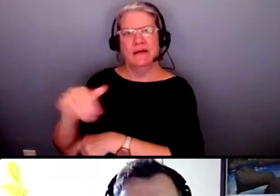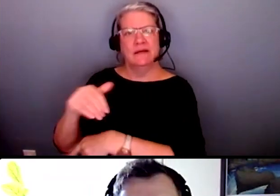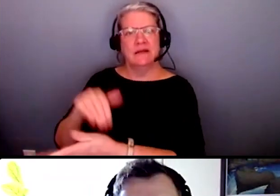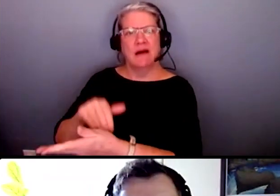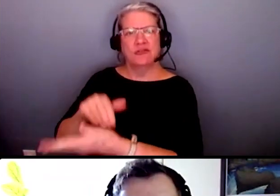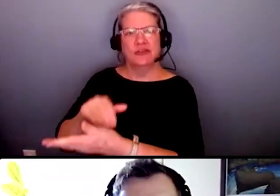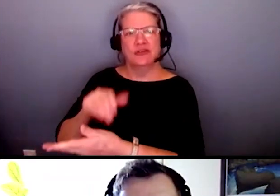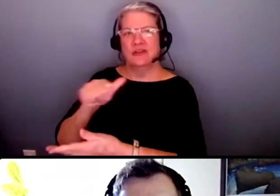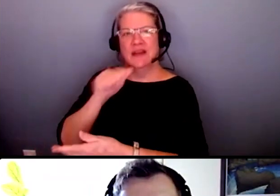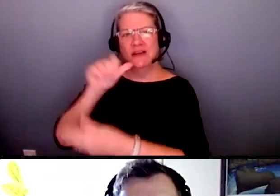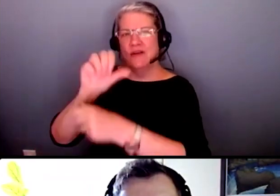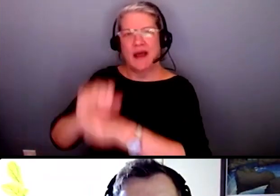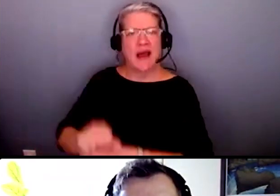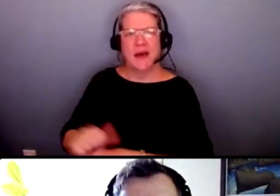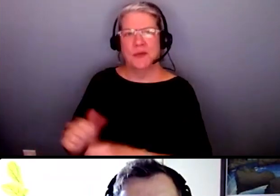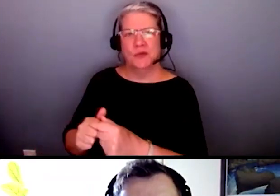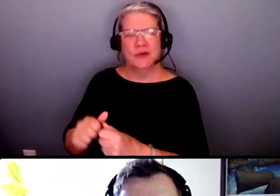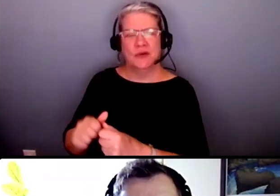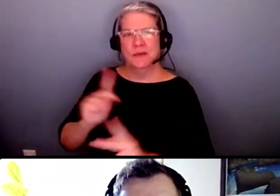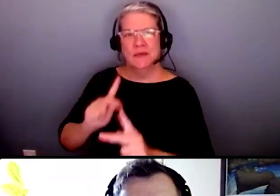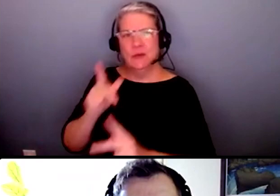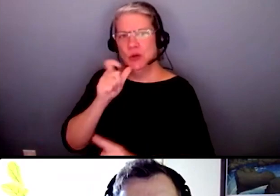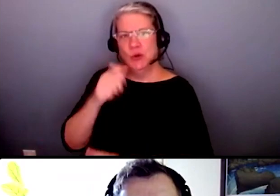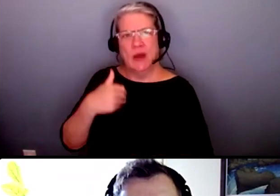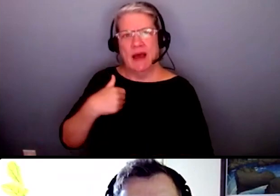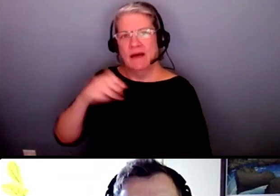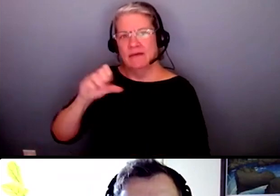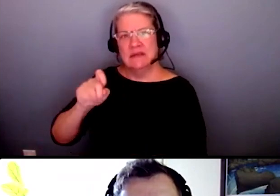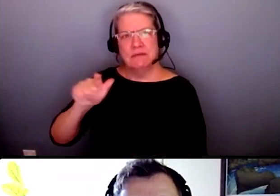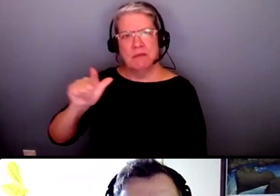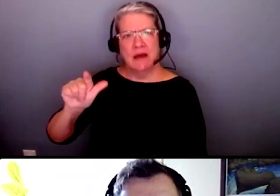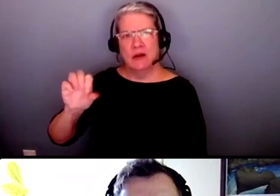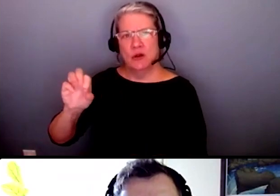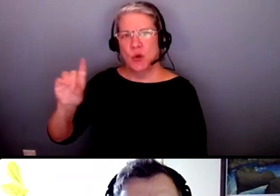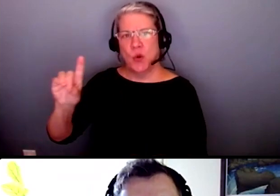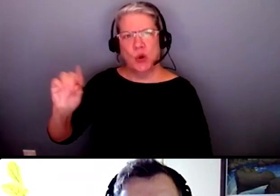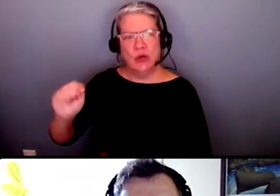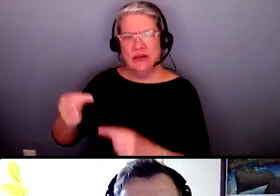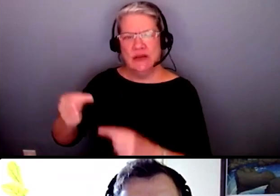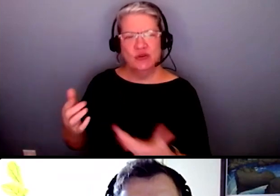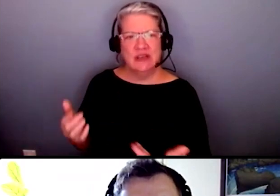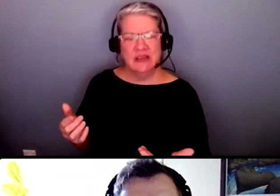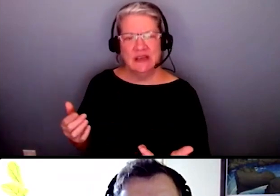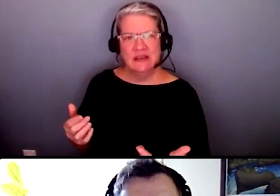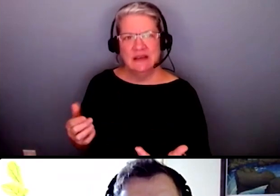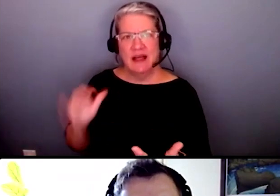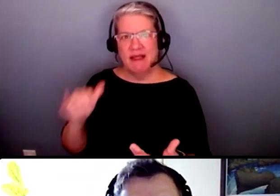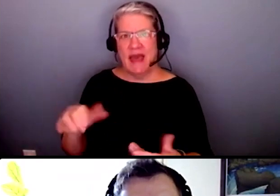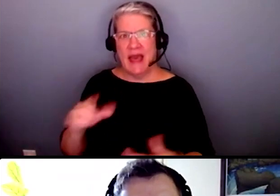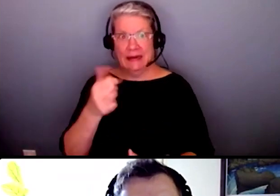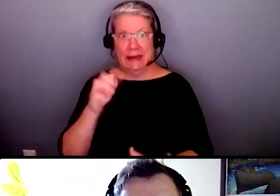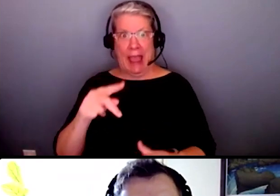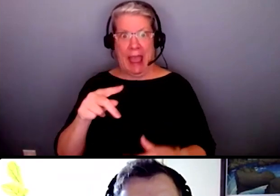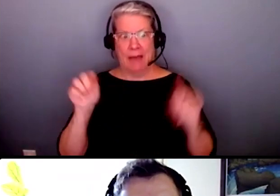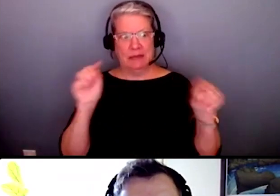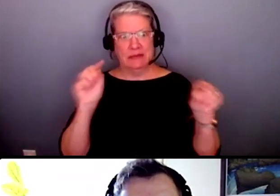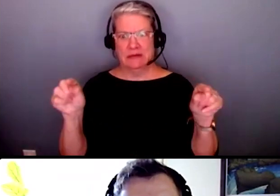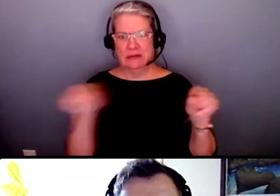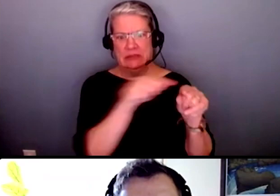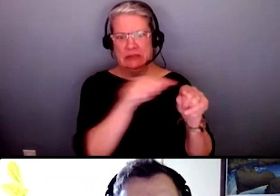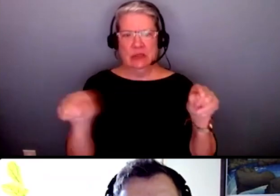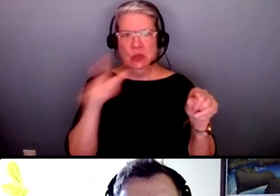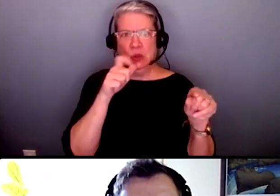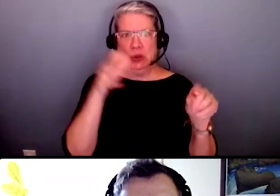one example so how do we bridge that gap like where who who